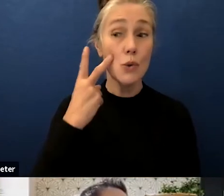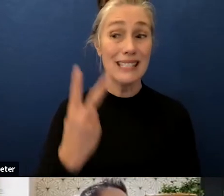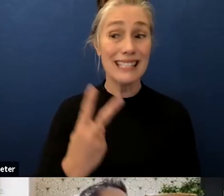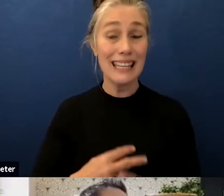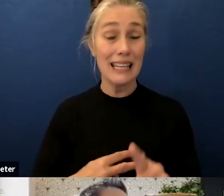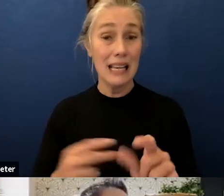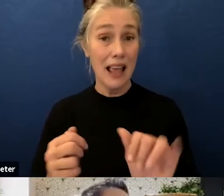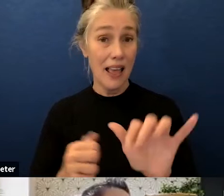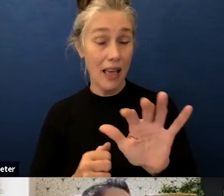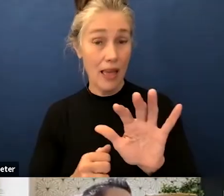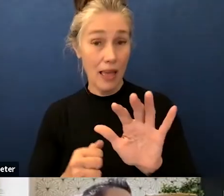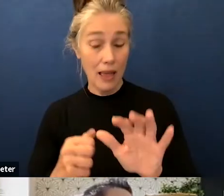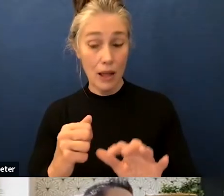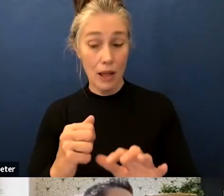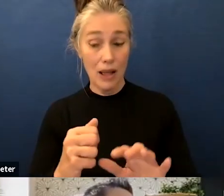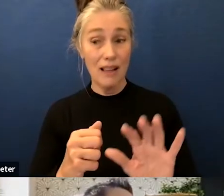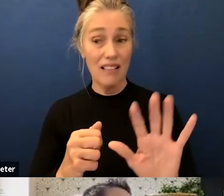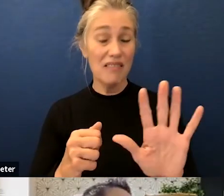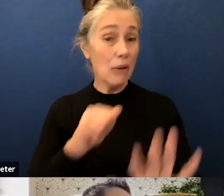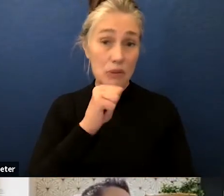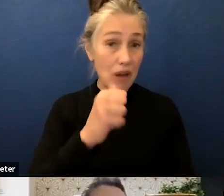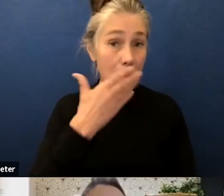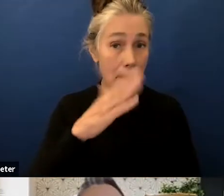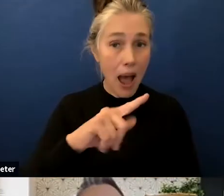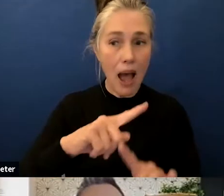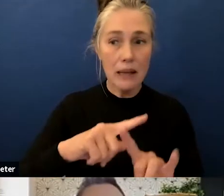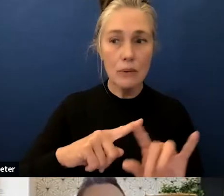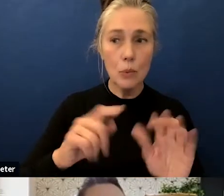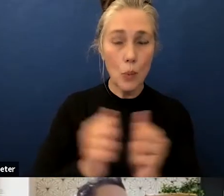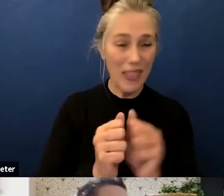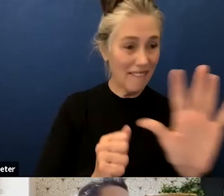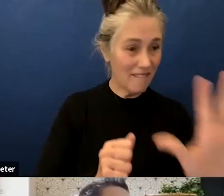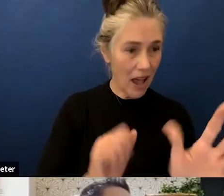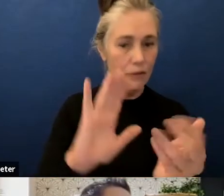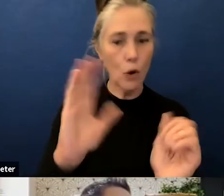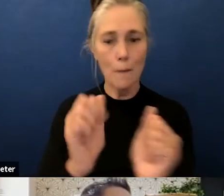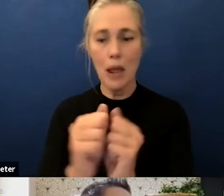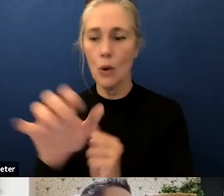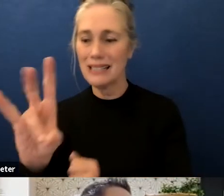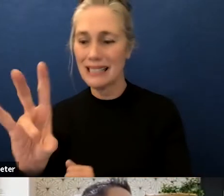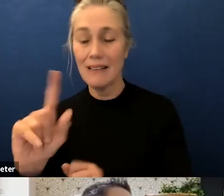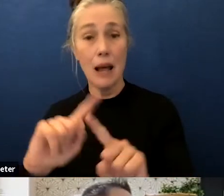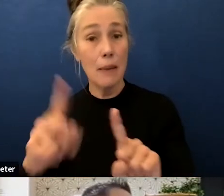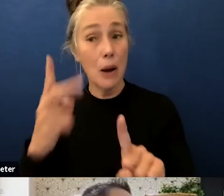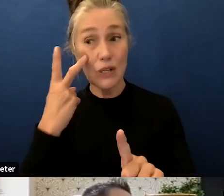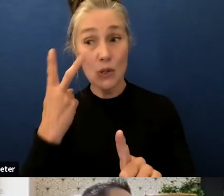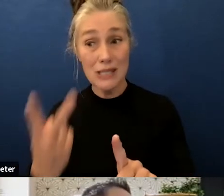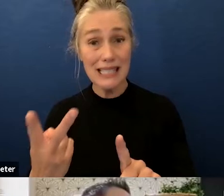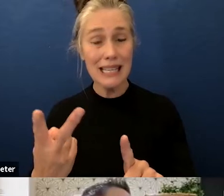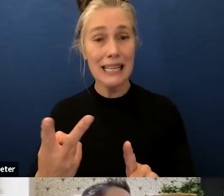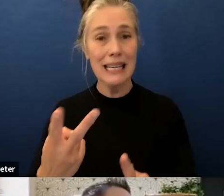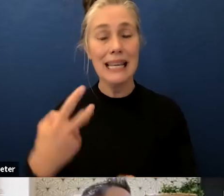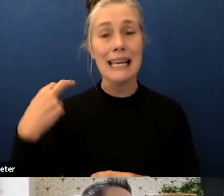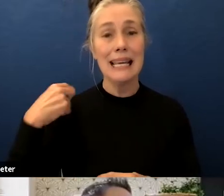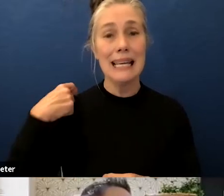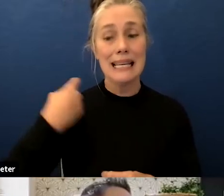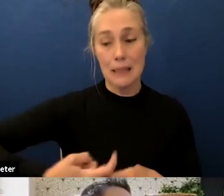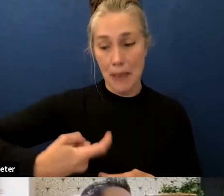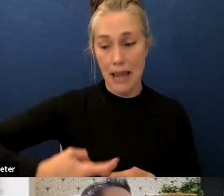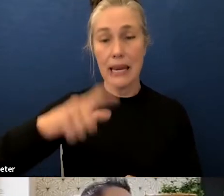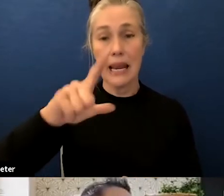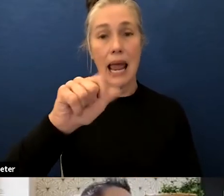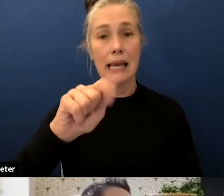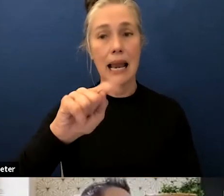considerations to look at and again if you want to scroll over the hispanic and latino cvap which again is the gray